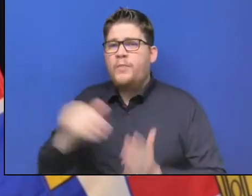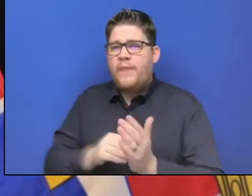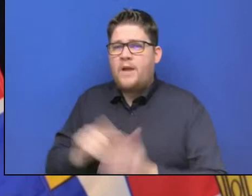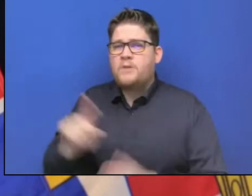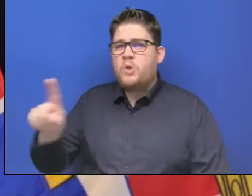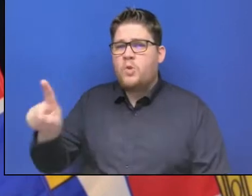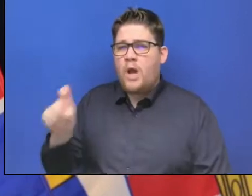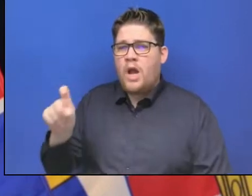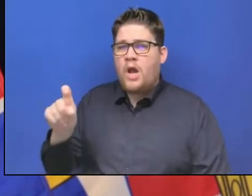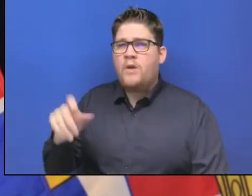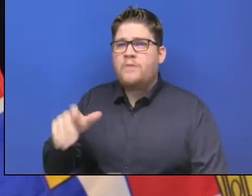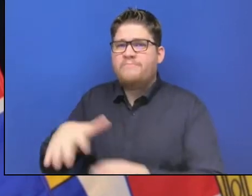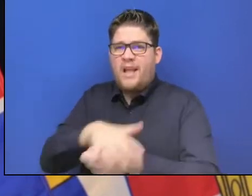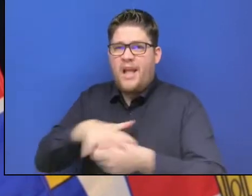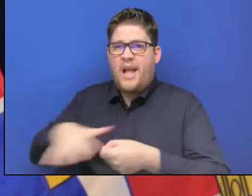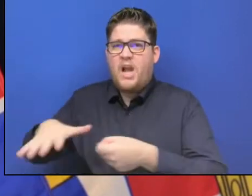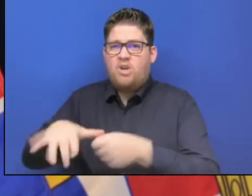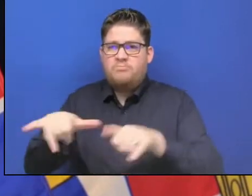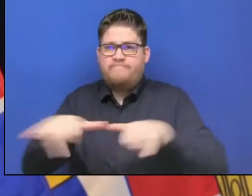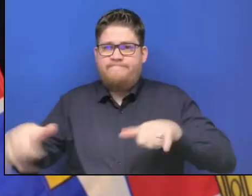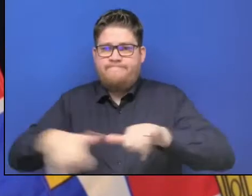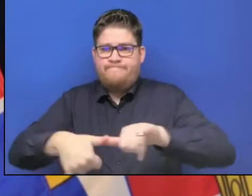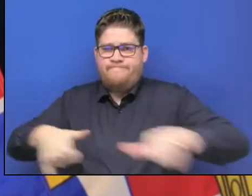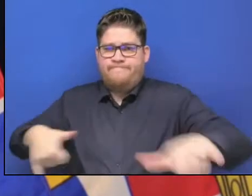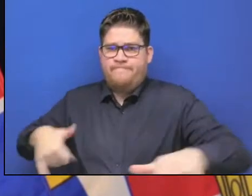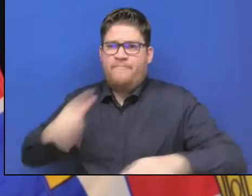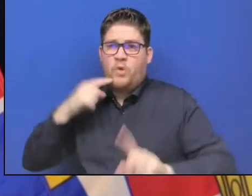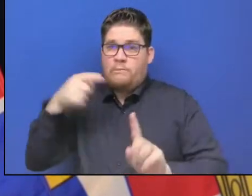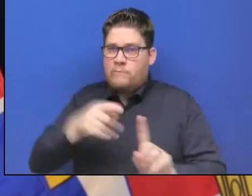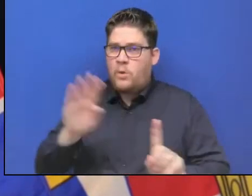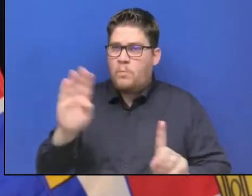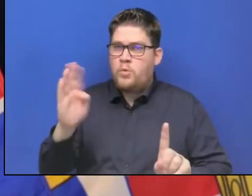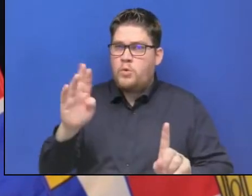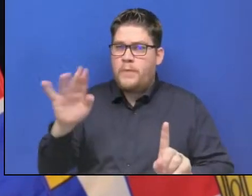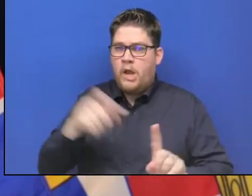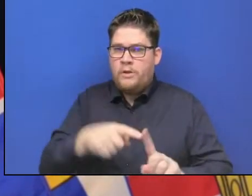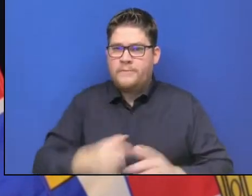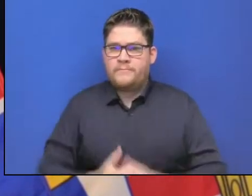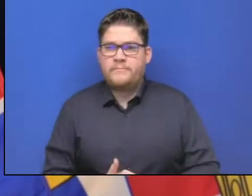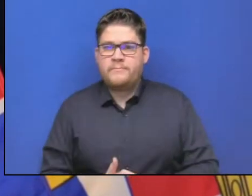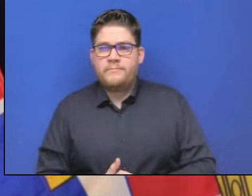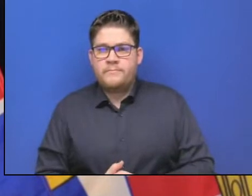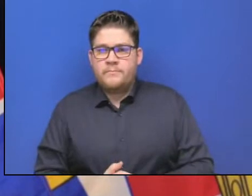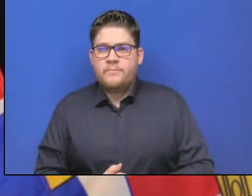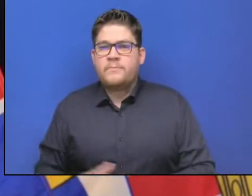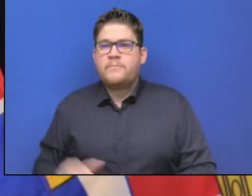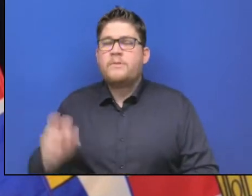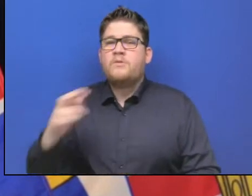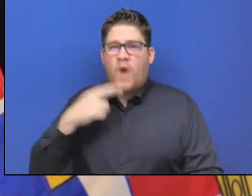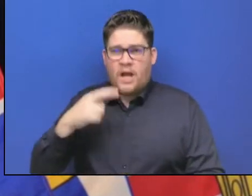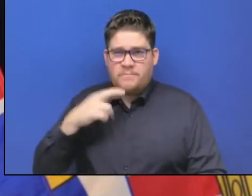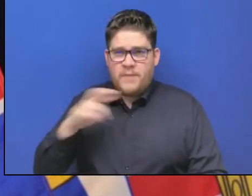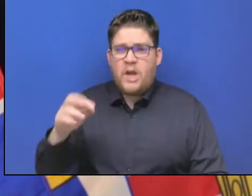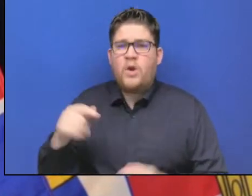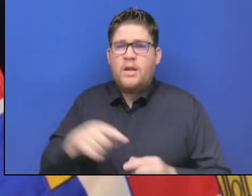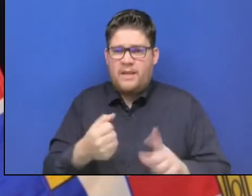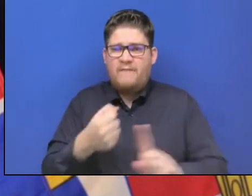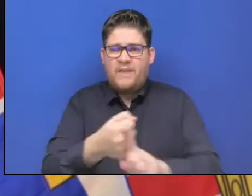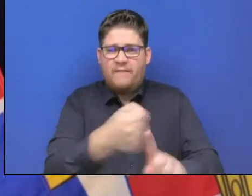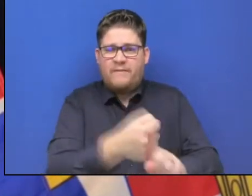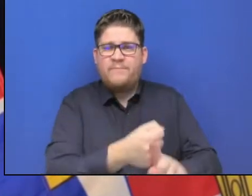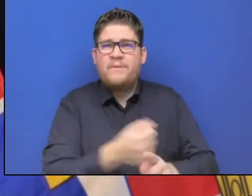also been impacted. Both of these types of commodities will need to be ripped out and replanted. Many of them are still under water.